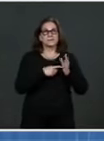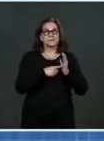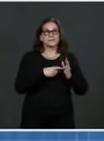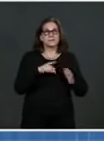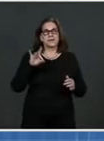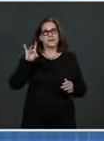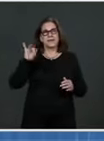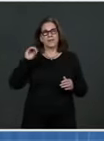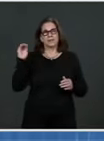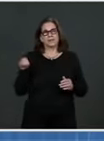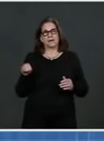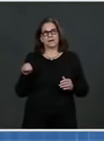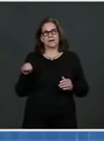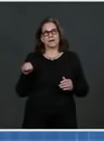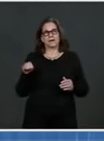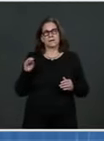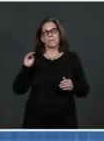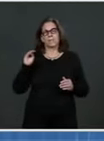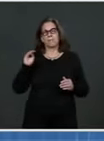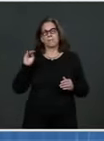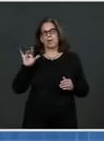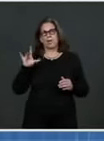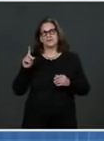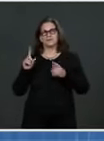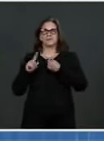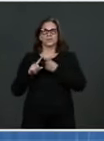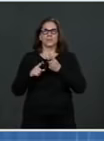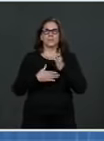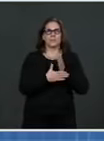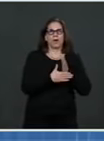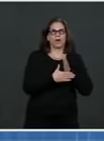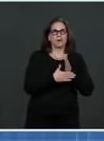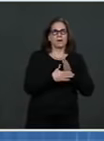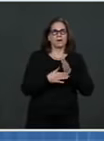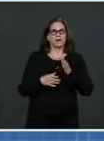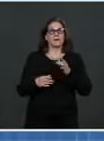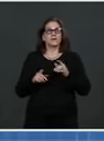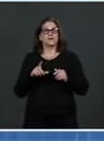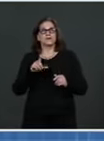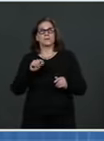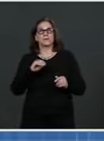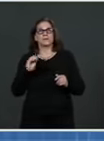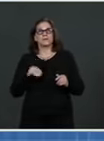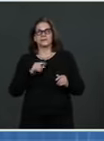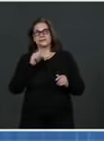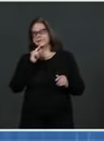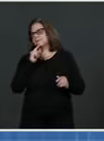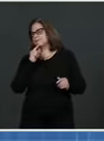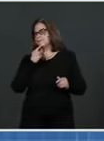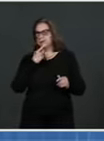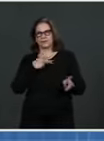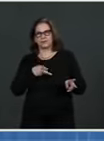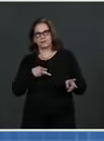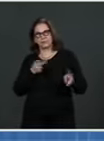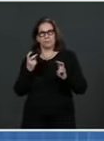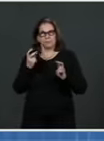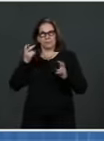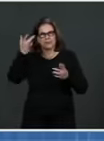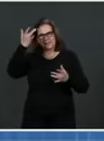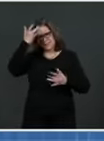to moderate symptoms, but about 20% or more have severe disease, with case fatality rates